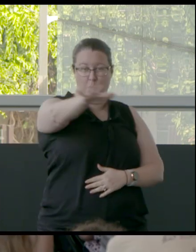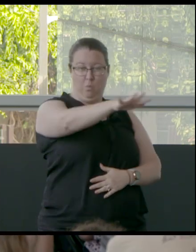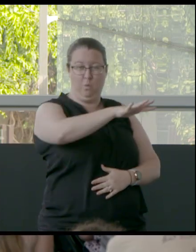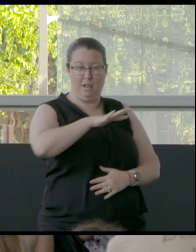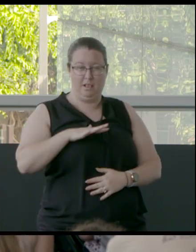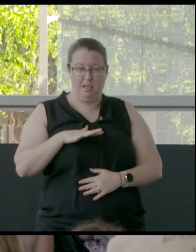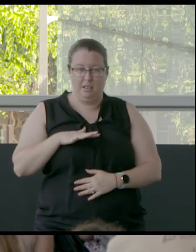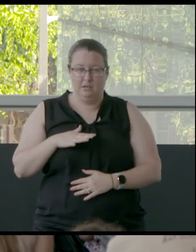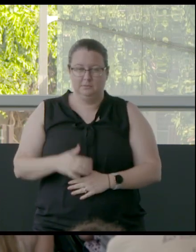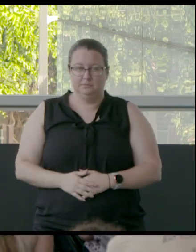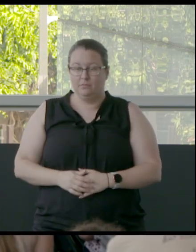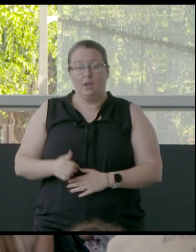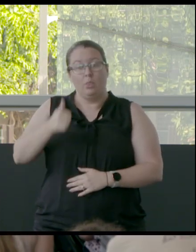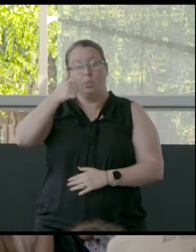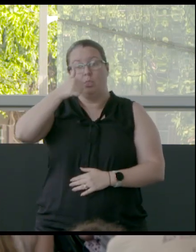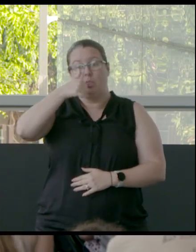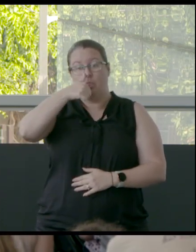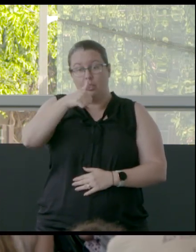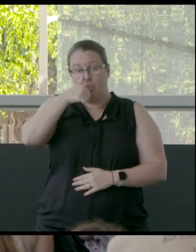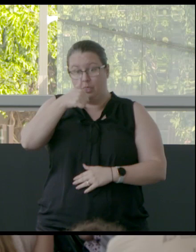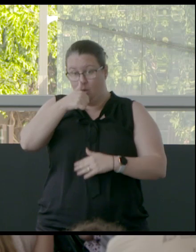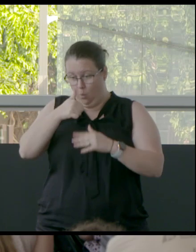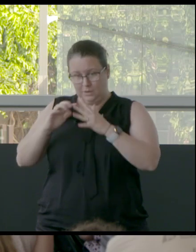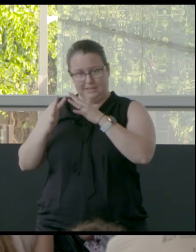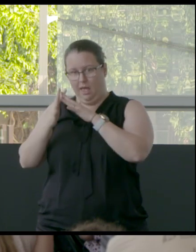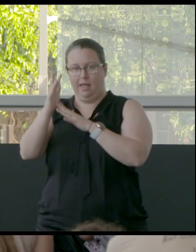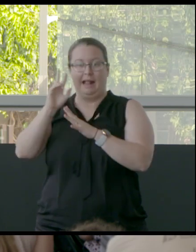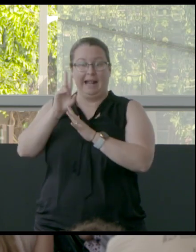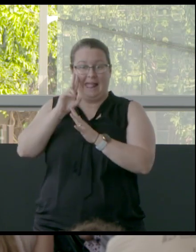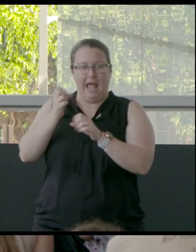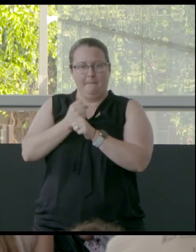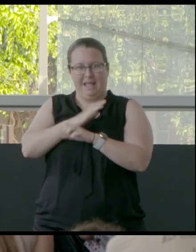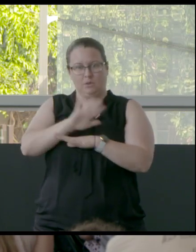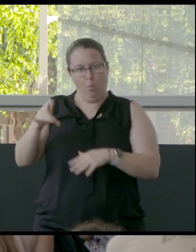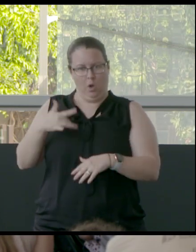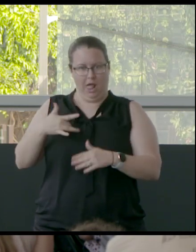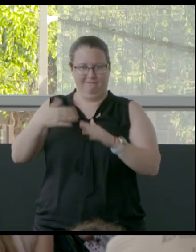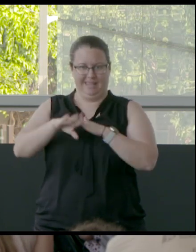Those oyster reefs provide the foundations of all life in the ocean.